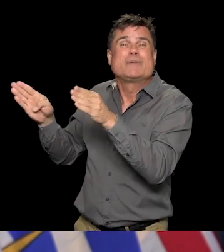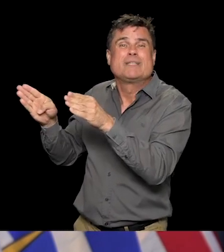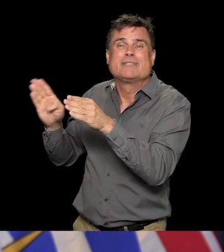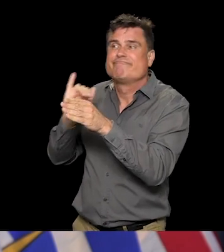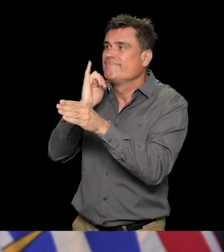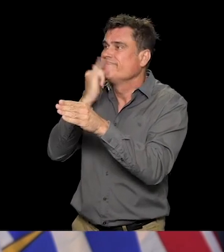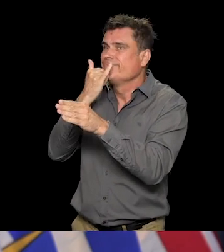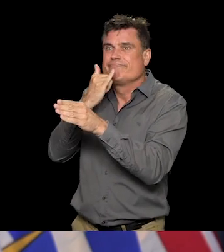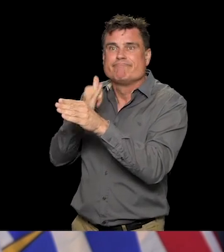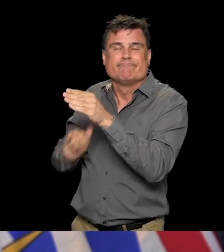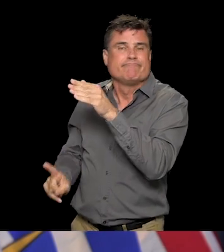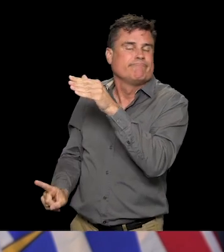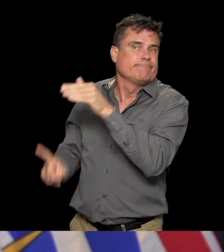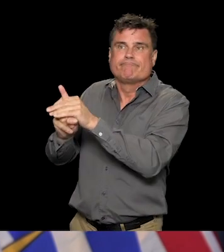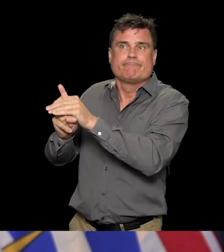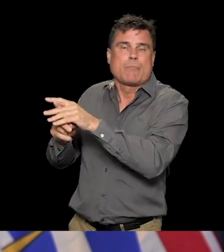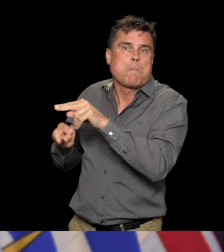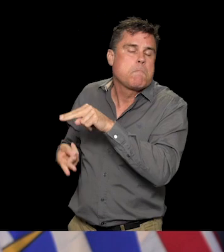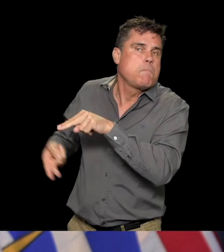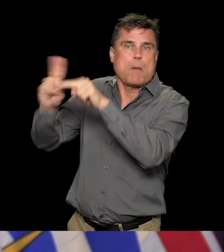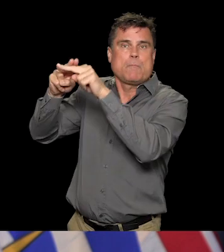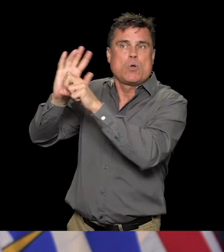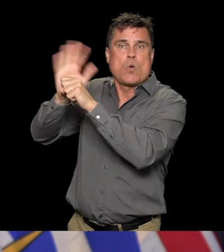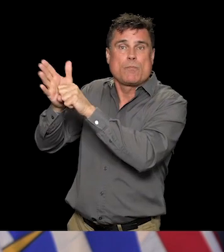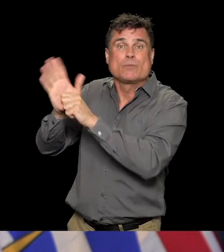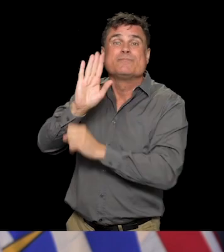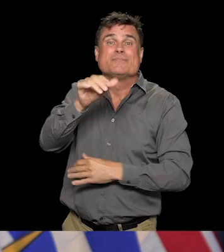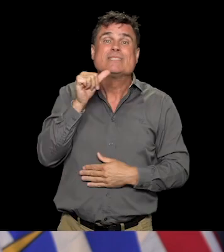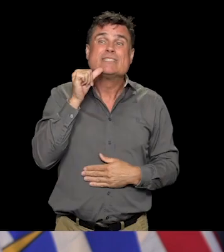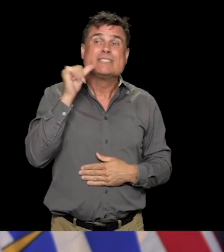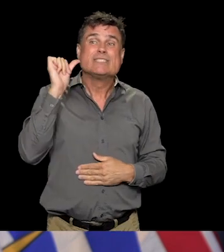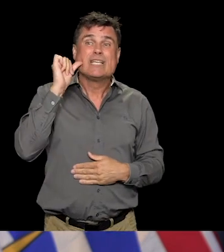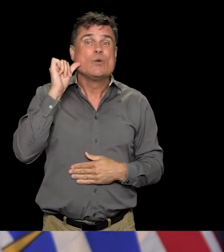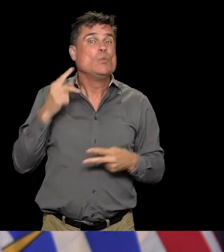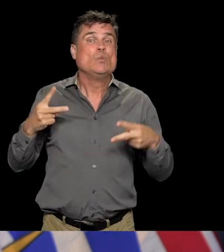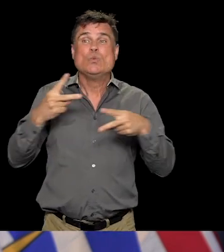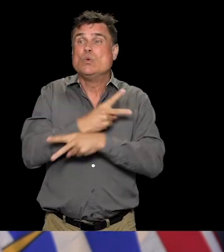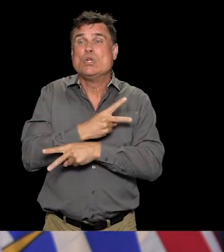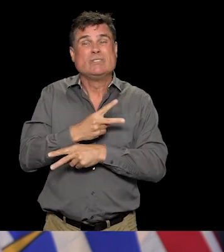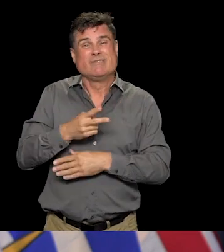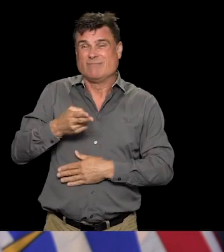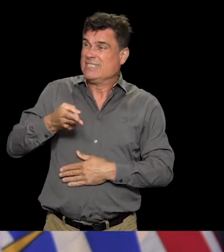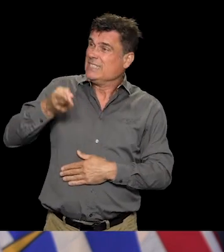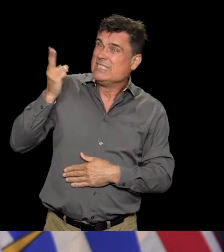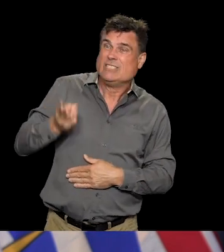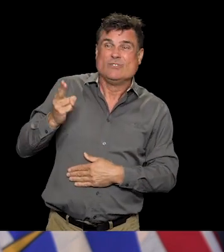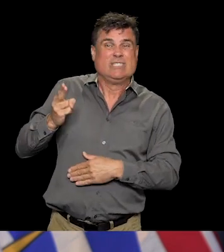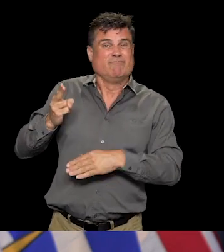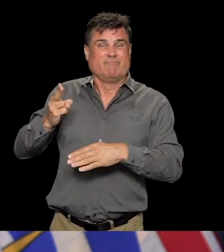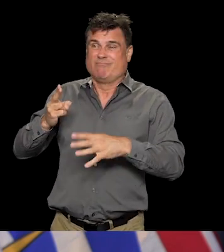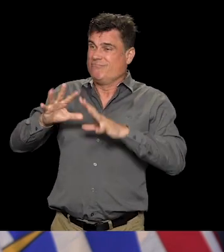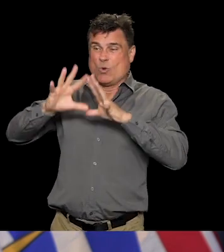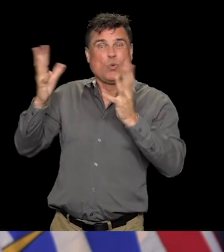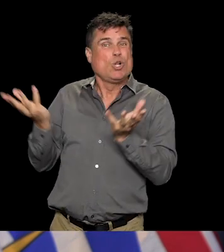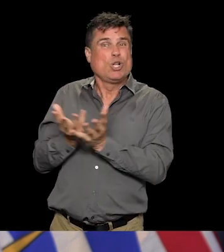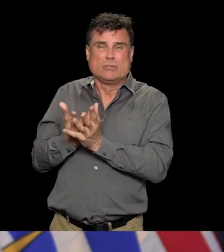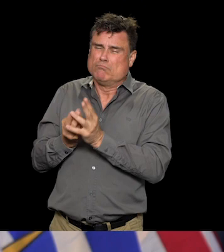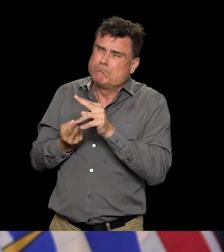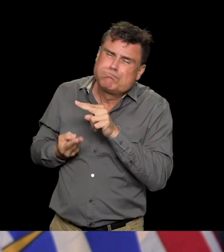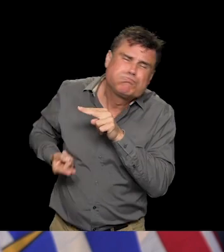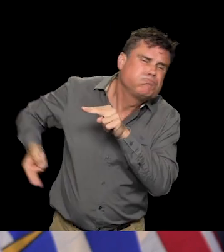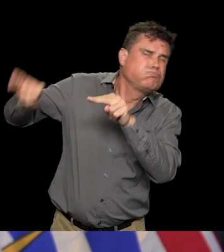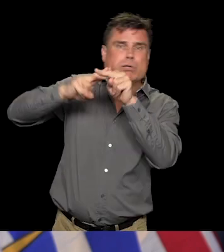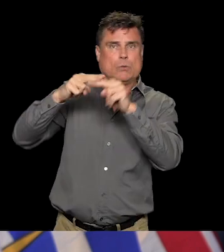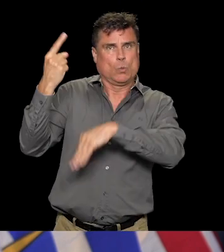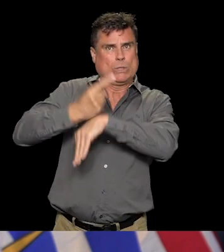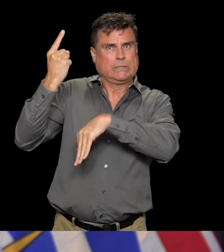was the highest single day for new cases globally since this pandemic started, with over 136,000 people